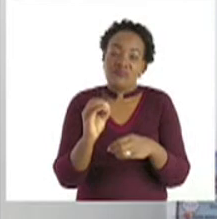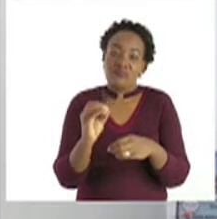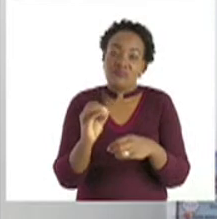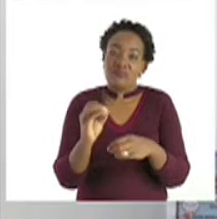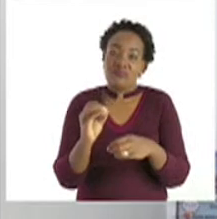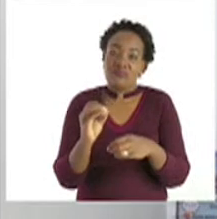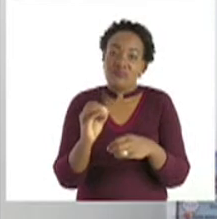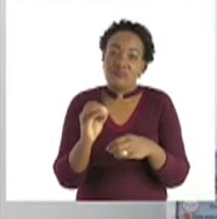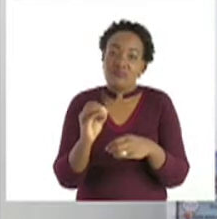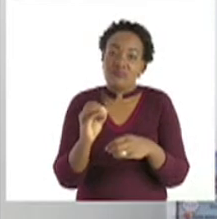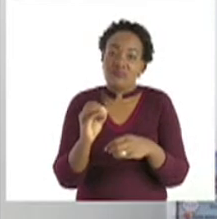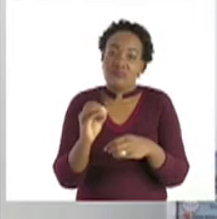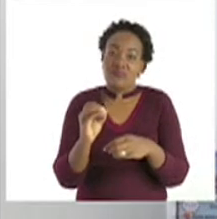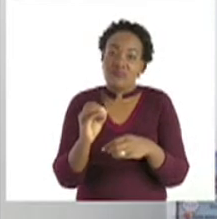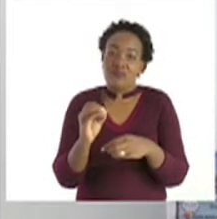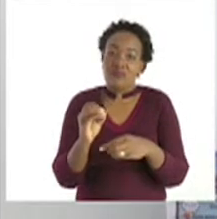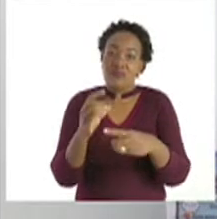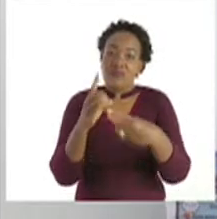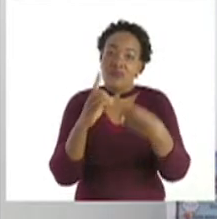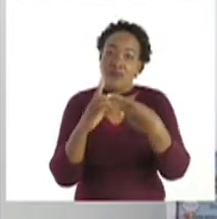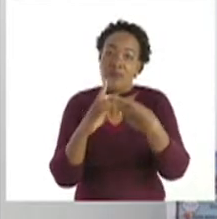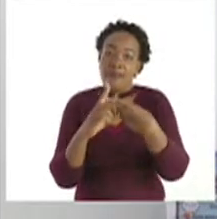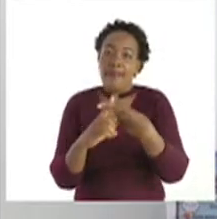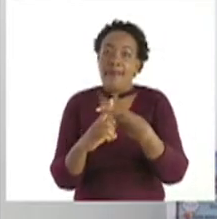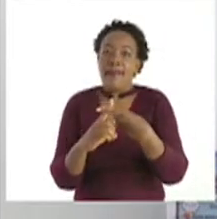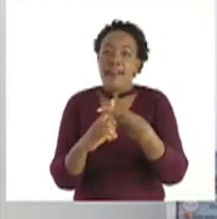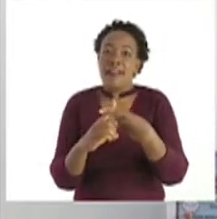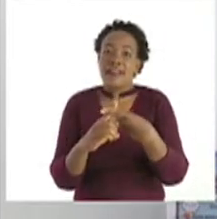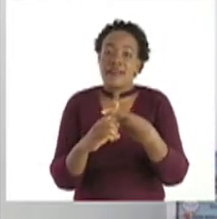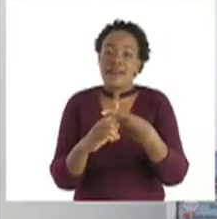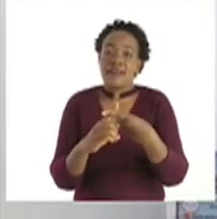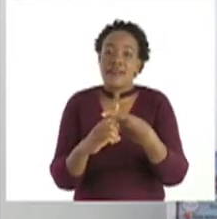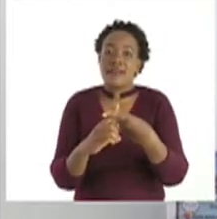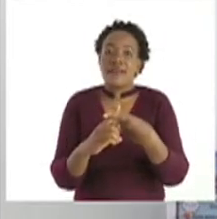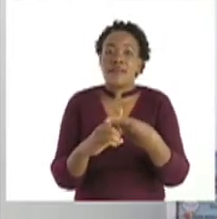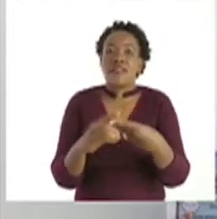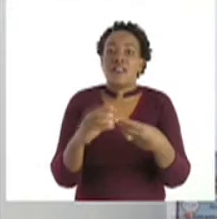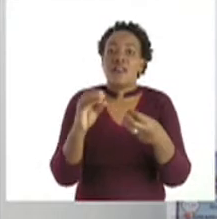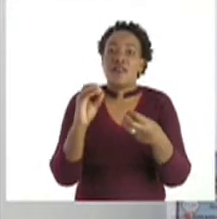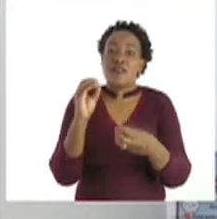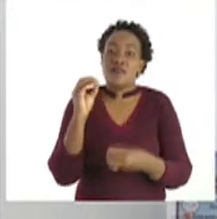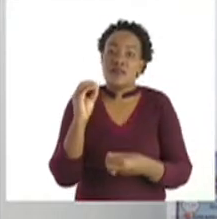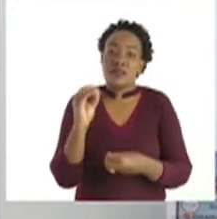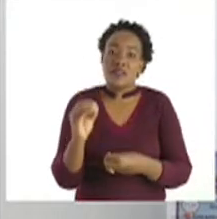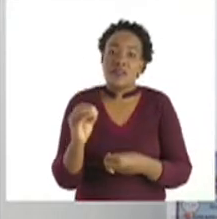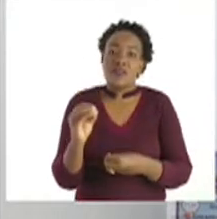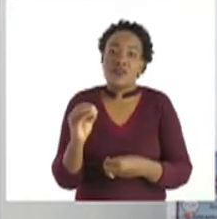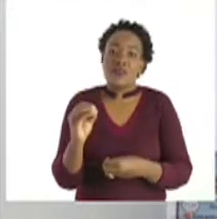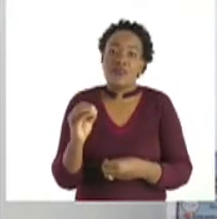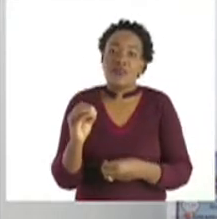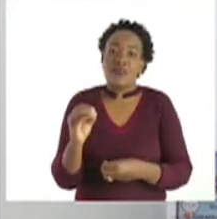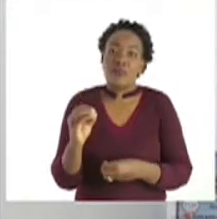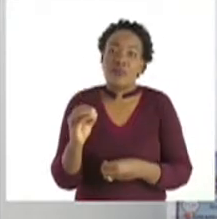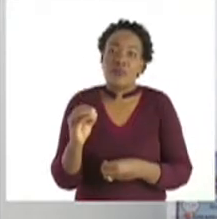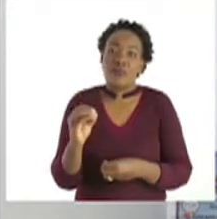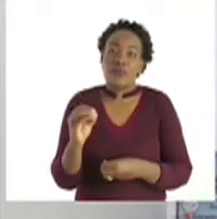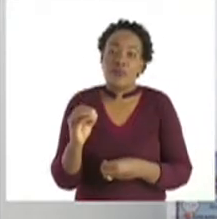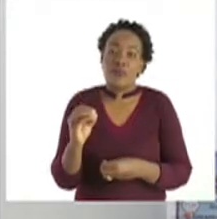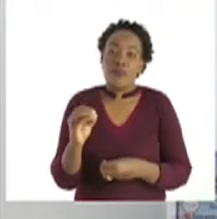We also add it by itself. So it's 0 plus 0.